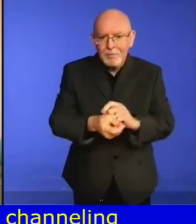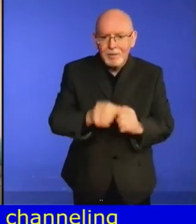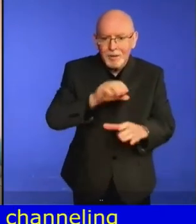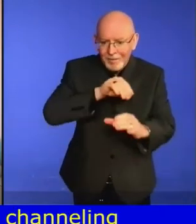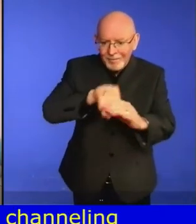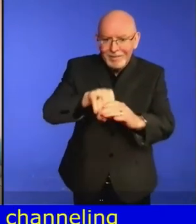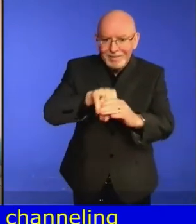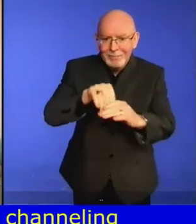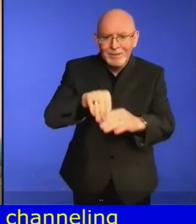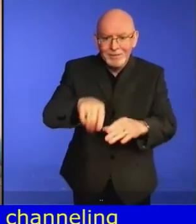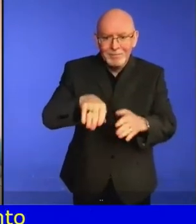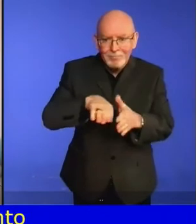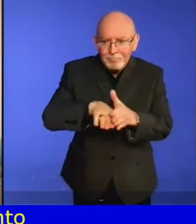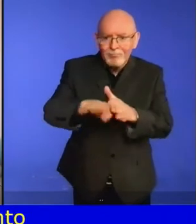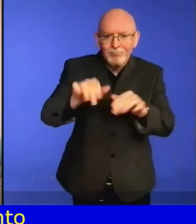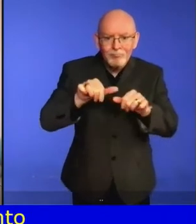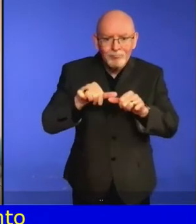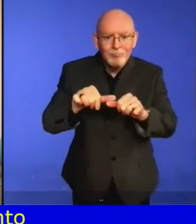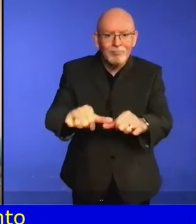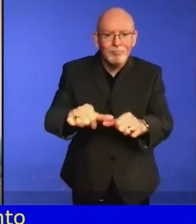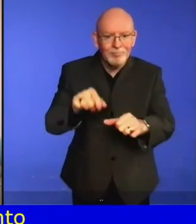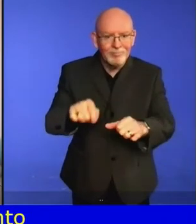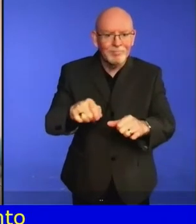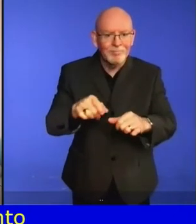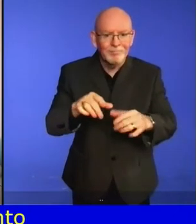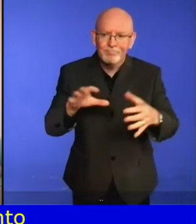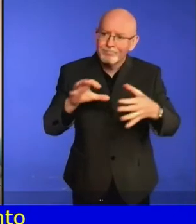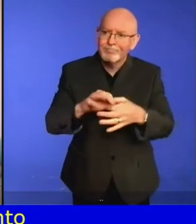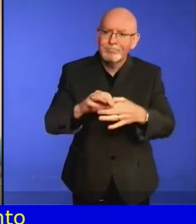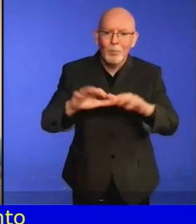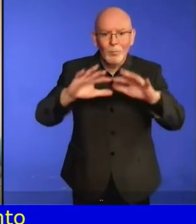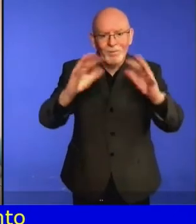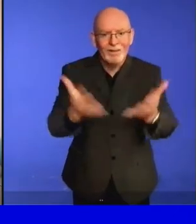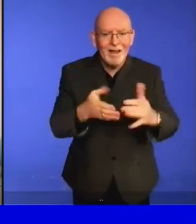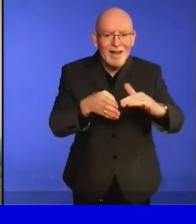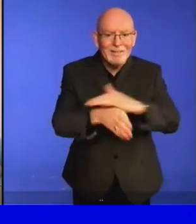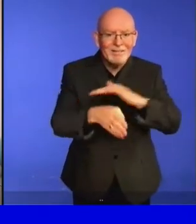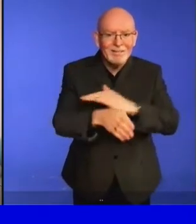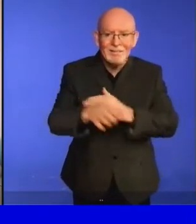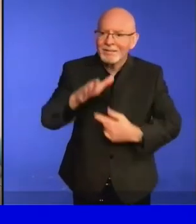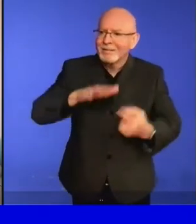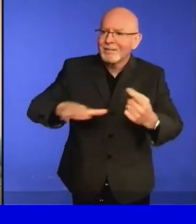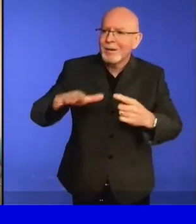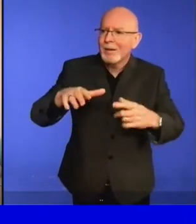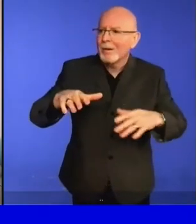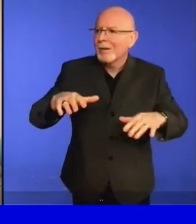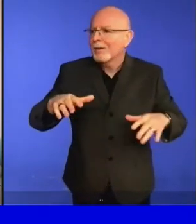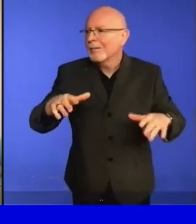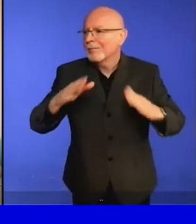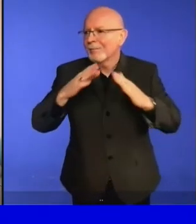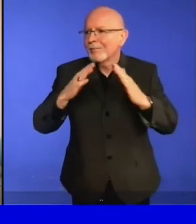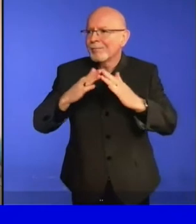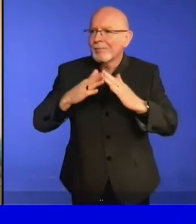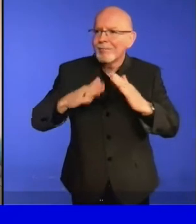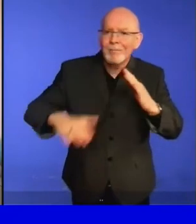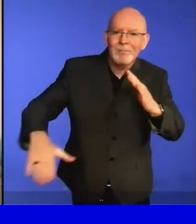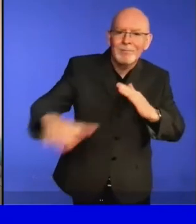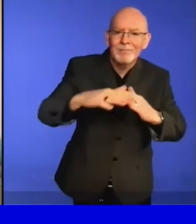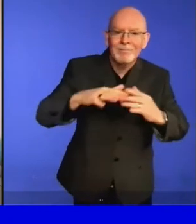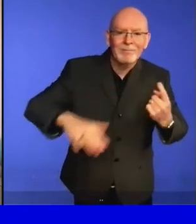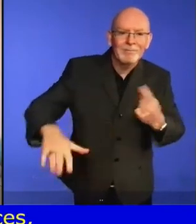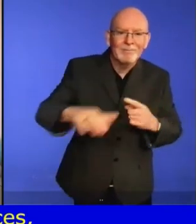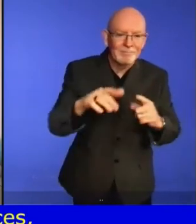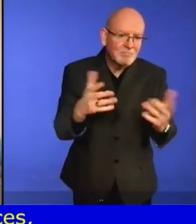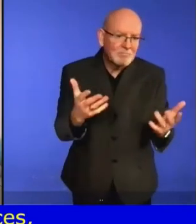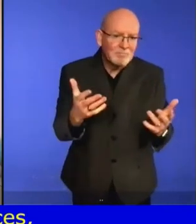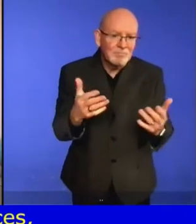Ultimately, implementing the CRPD and achieving the SDGs will